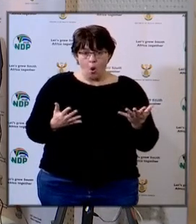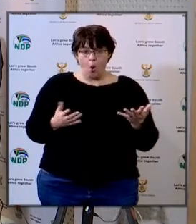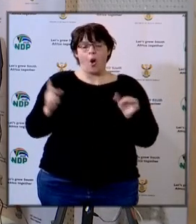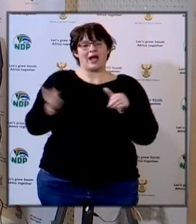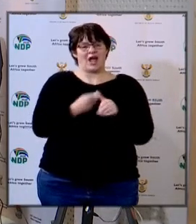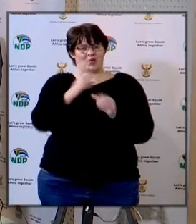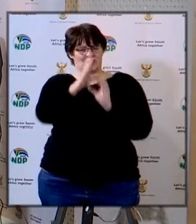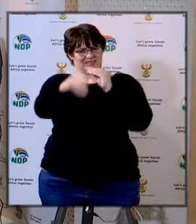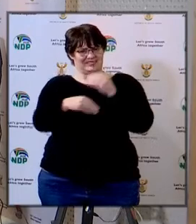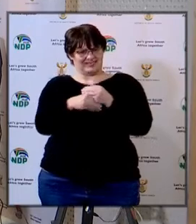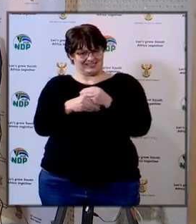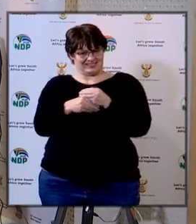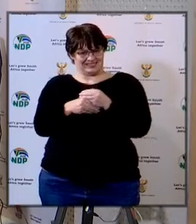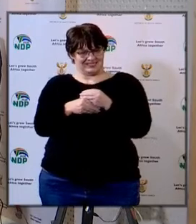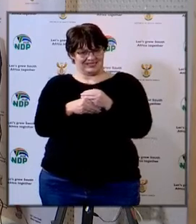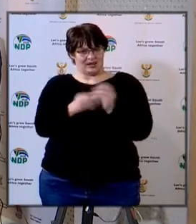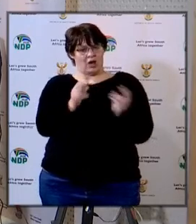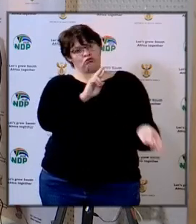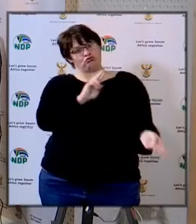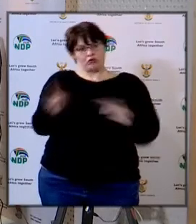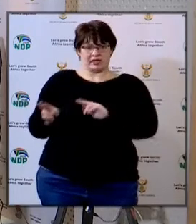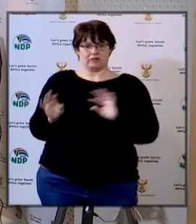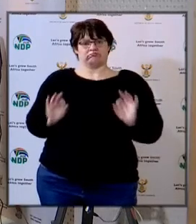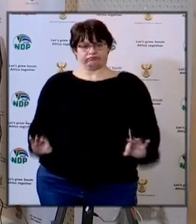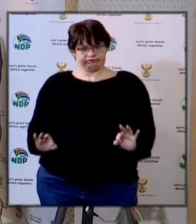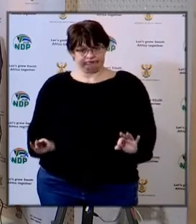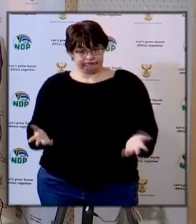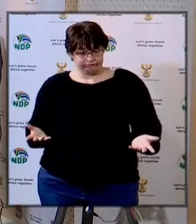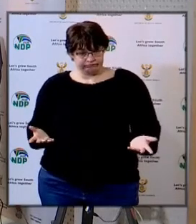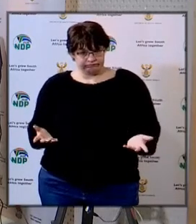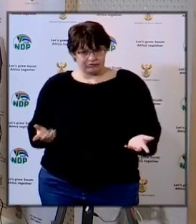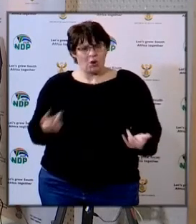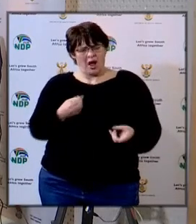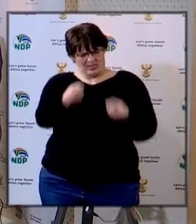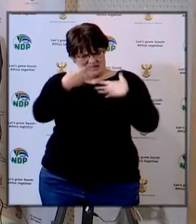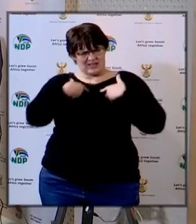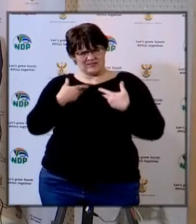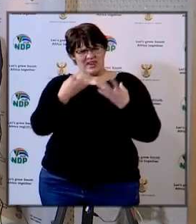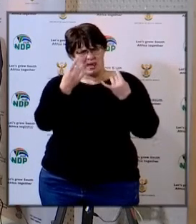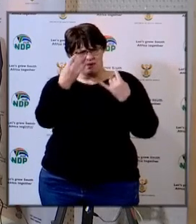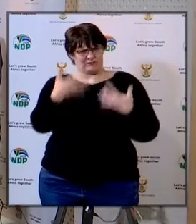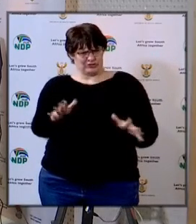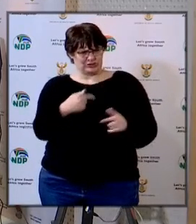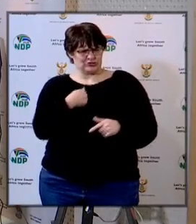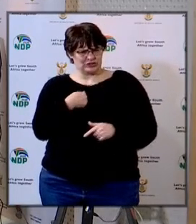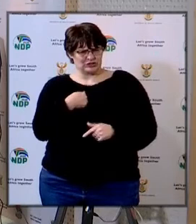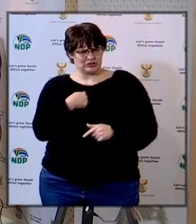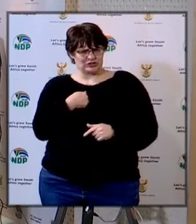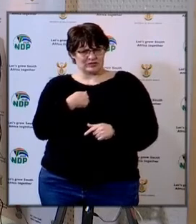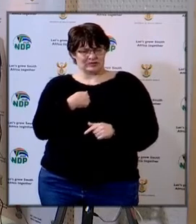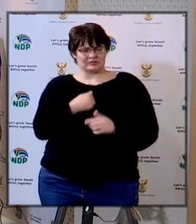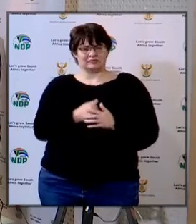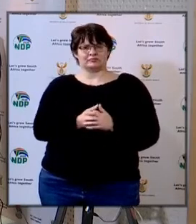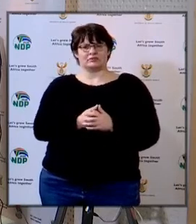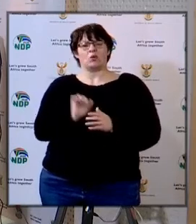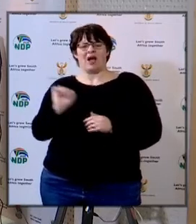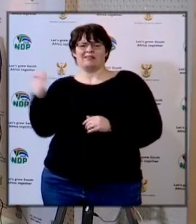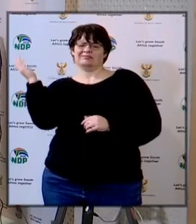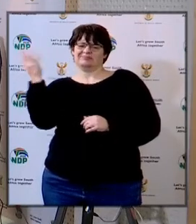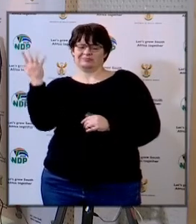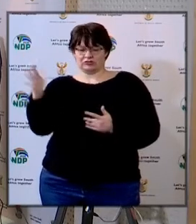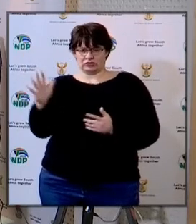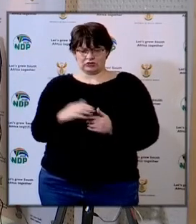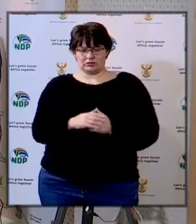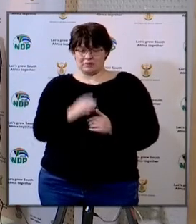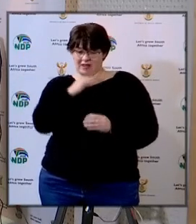schools are counted in the readiness that they have given the figures that they have given when they did their three